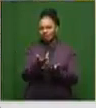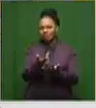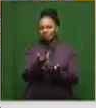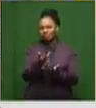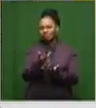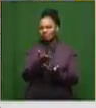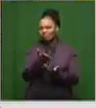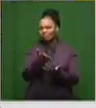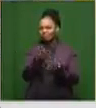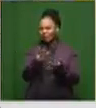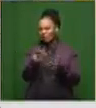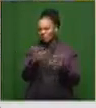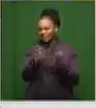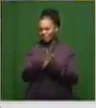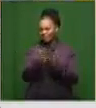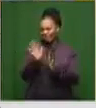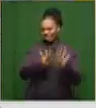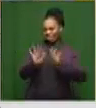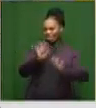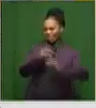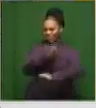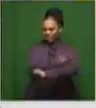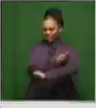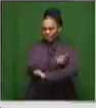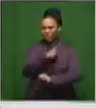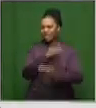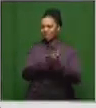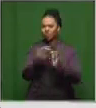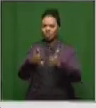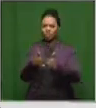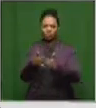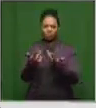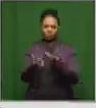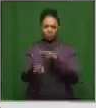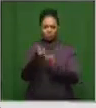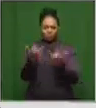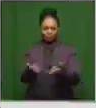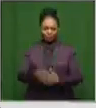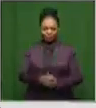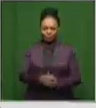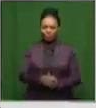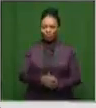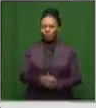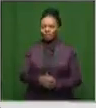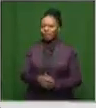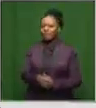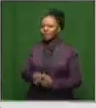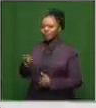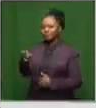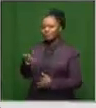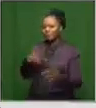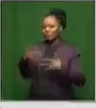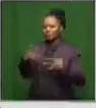Thanks for that question. Very interesting. But I can say that at this stage, there shouldn't be any